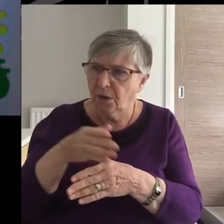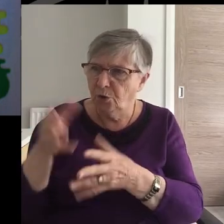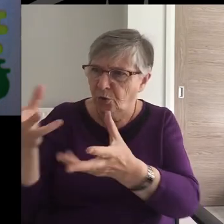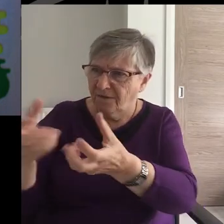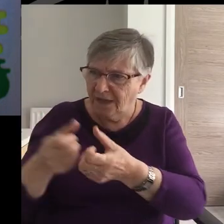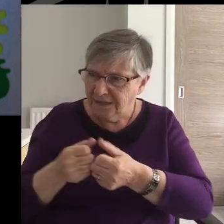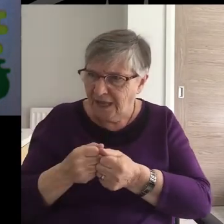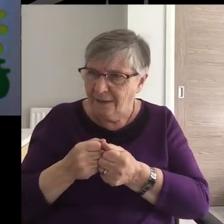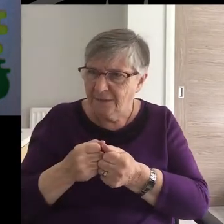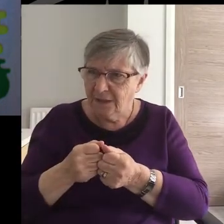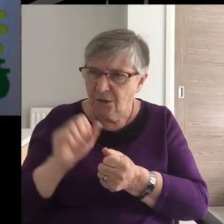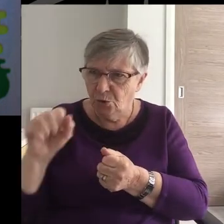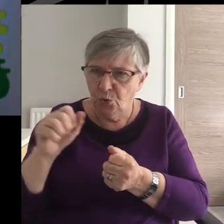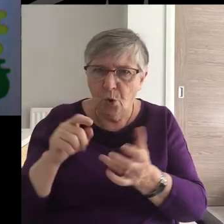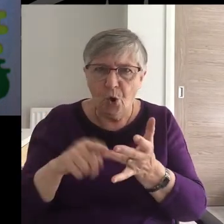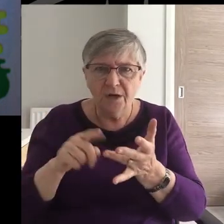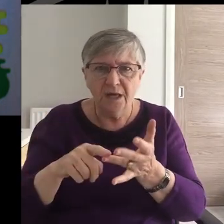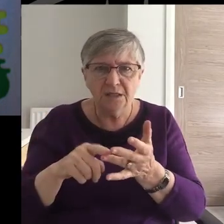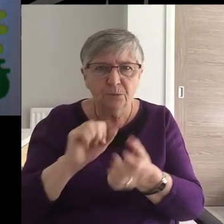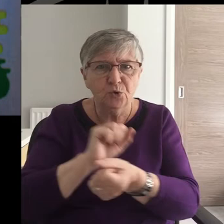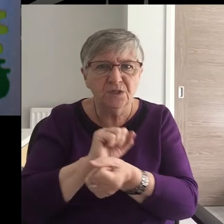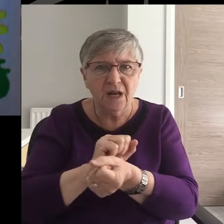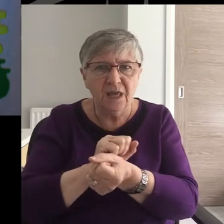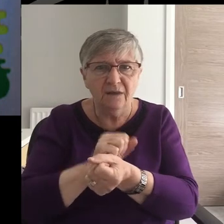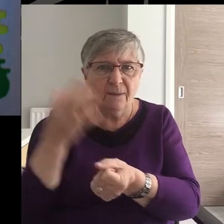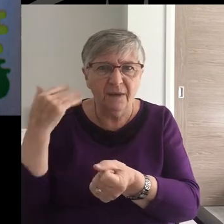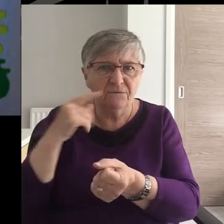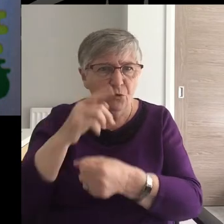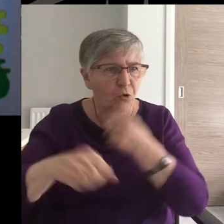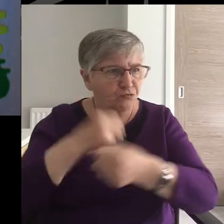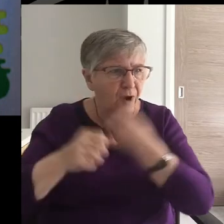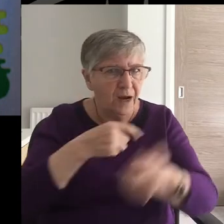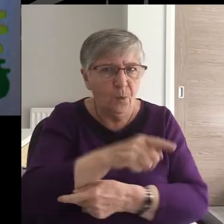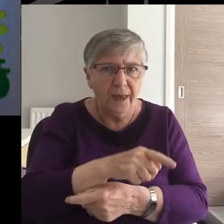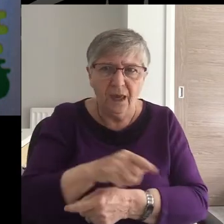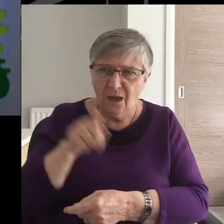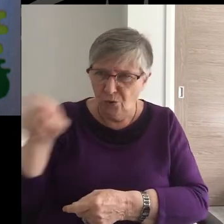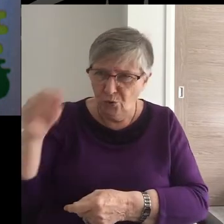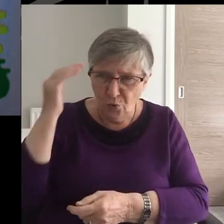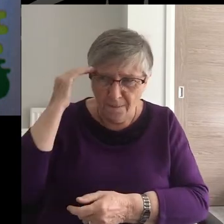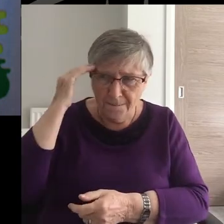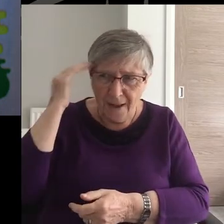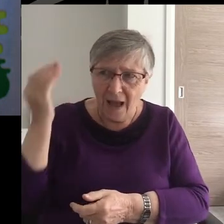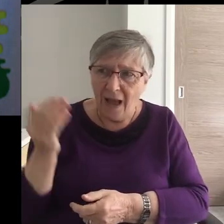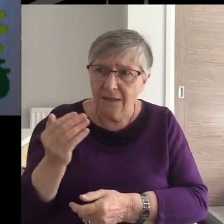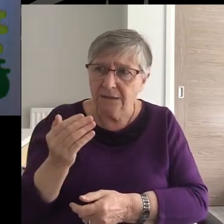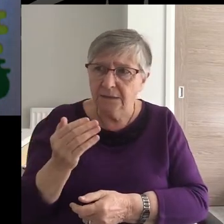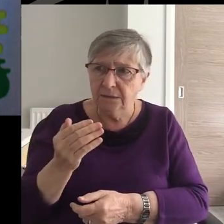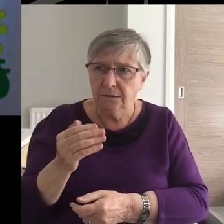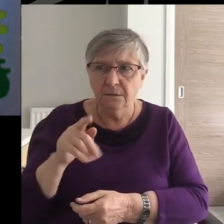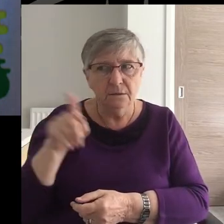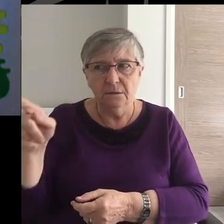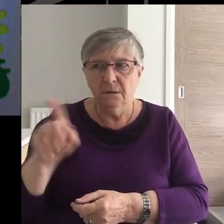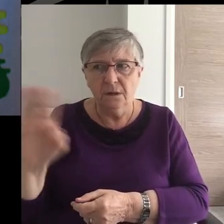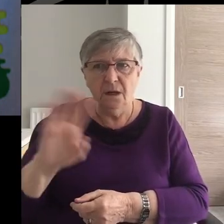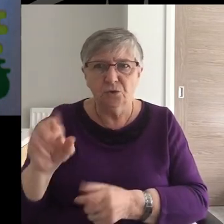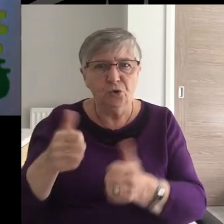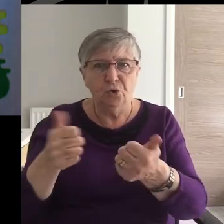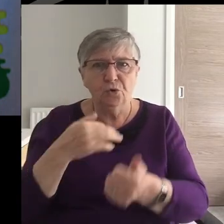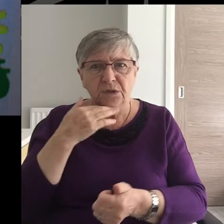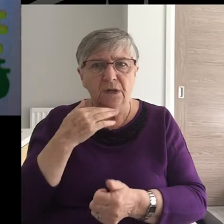you've taken back your runaway slave. Are off your head? You're letting the side down.